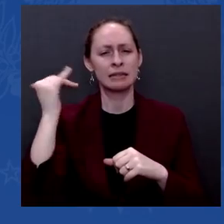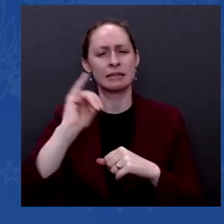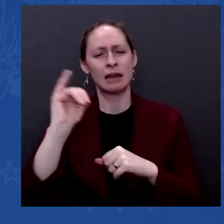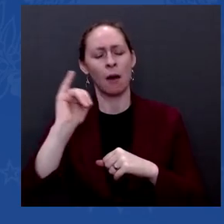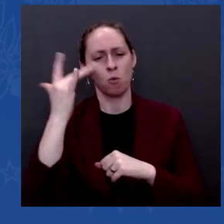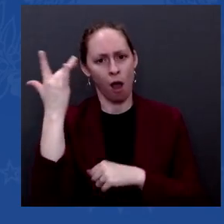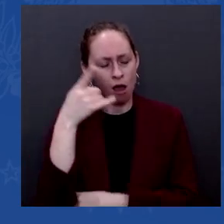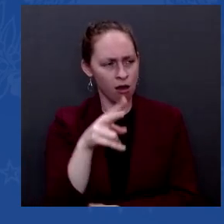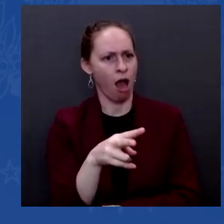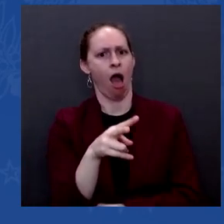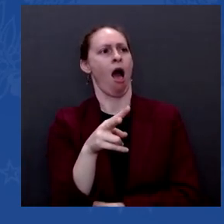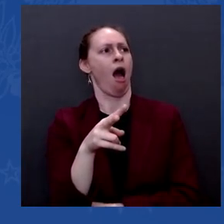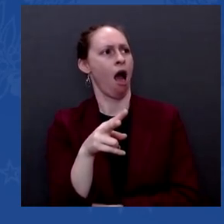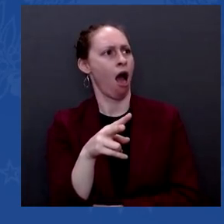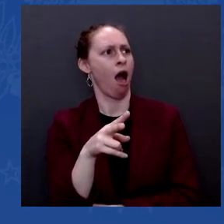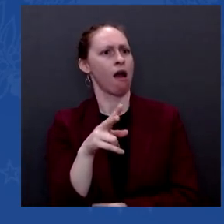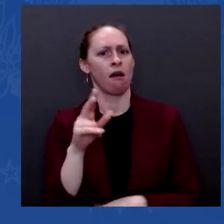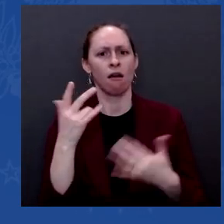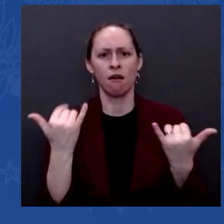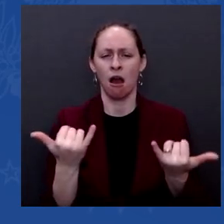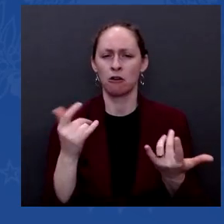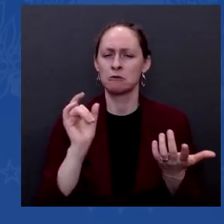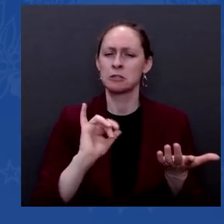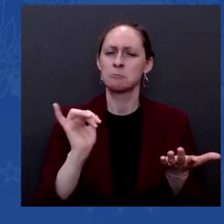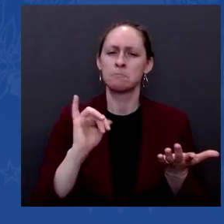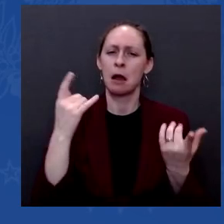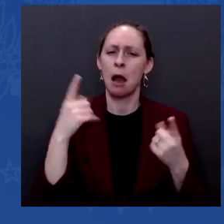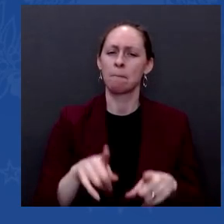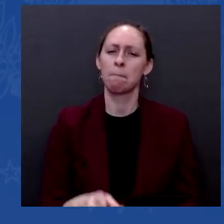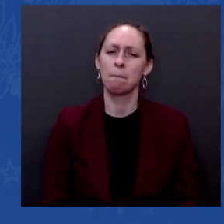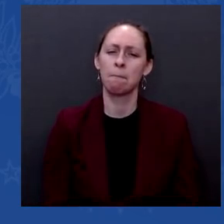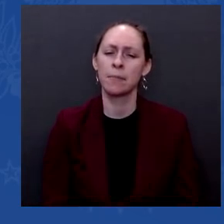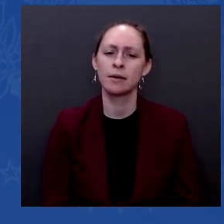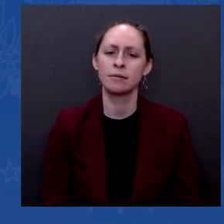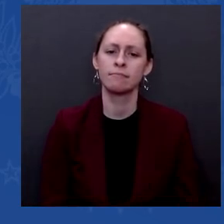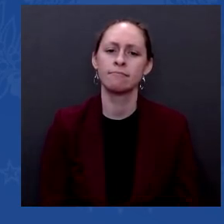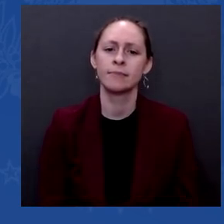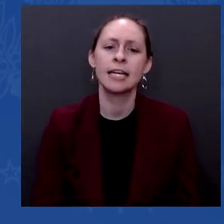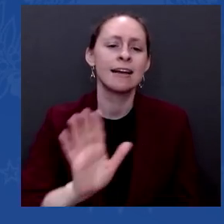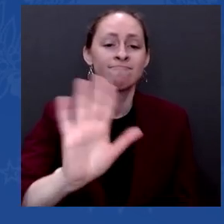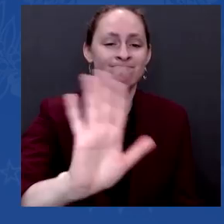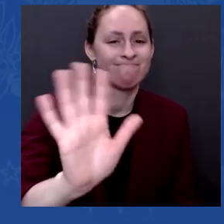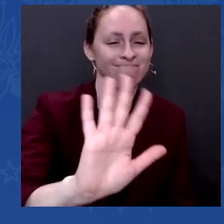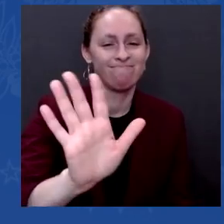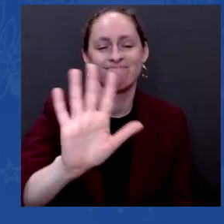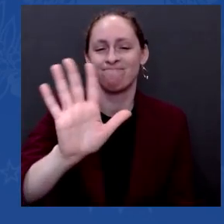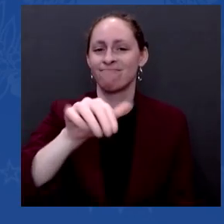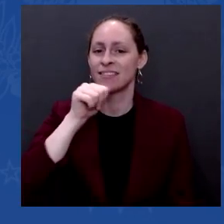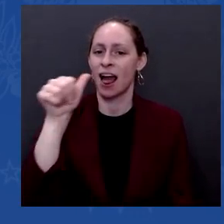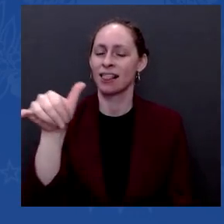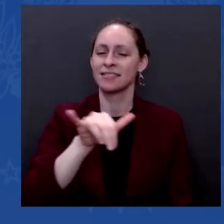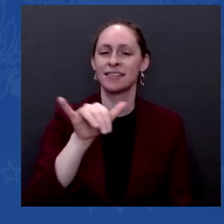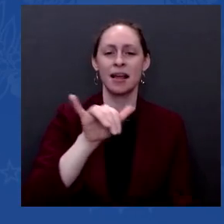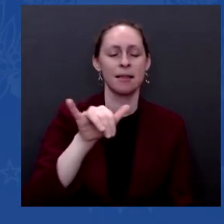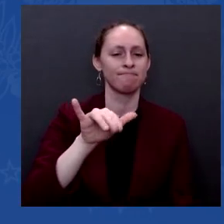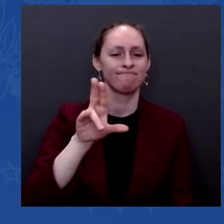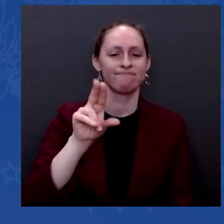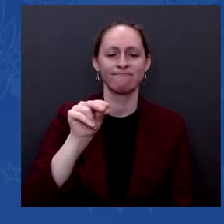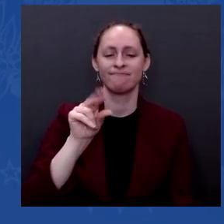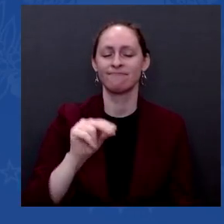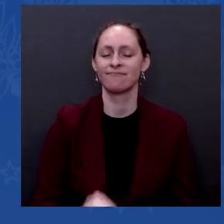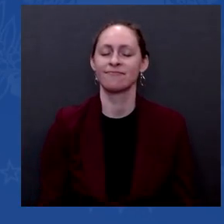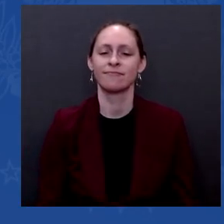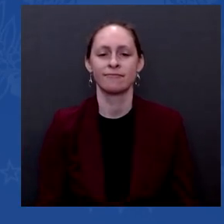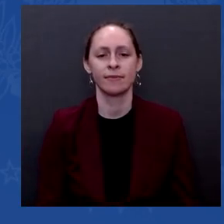of all, they weren't nearly as obstructionists as they are now, number one. They stated that. But you had a number of